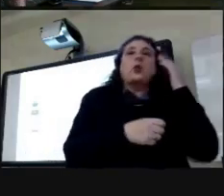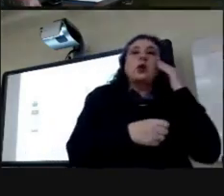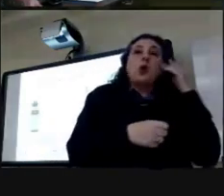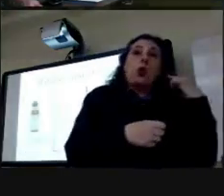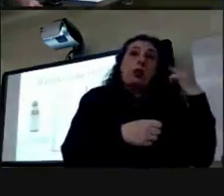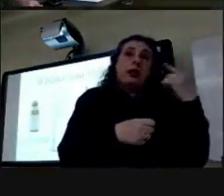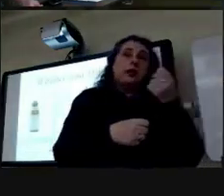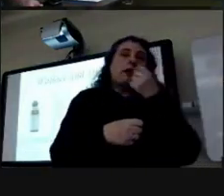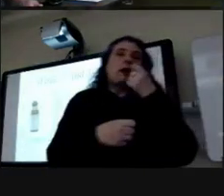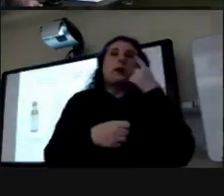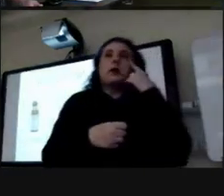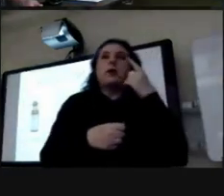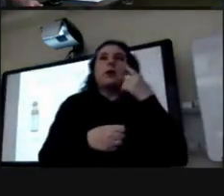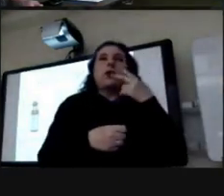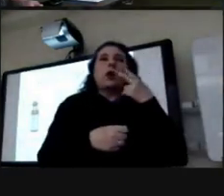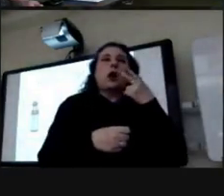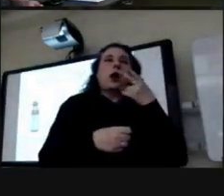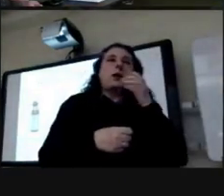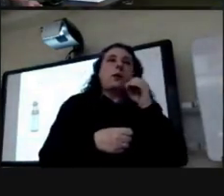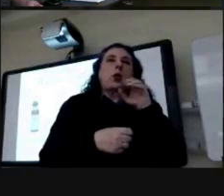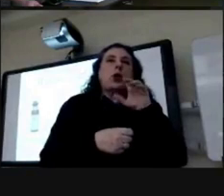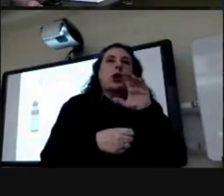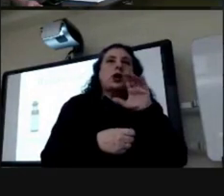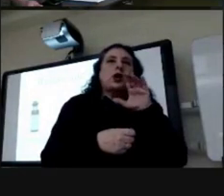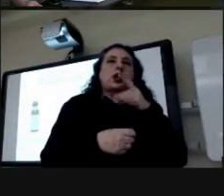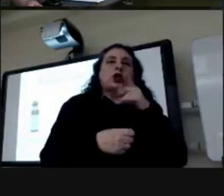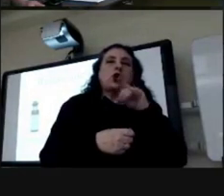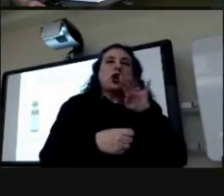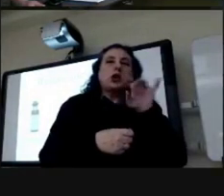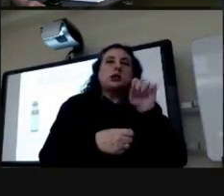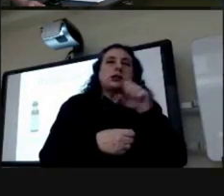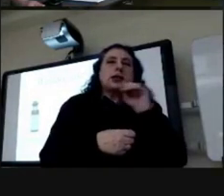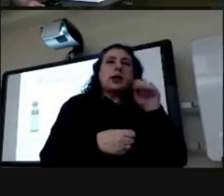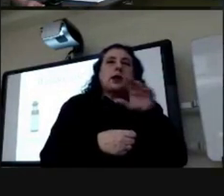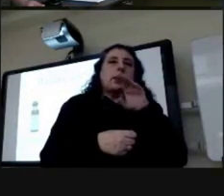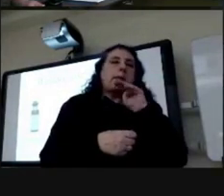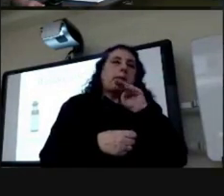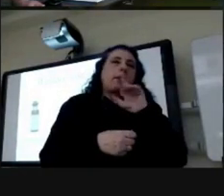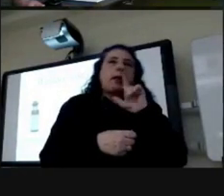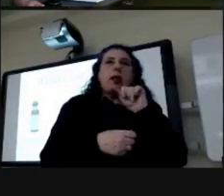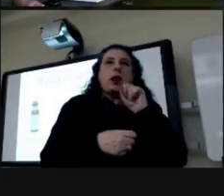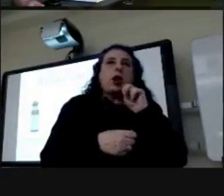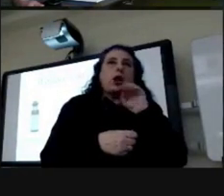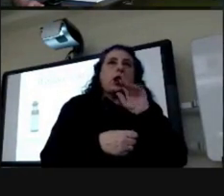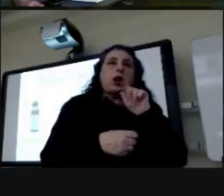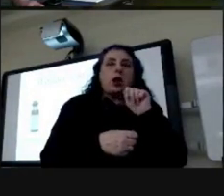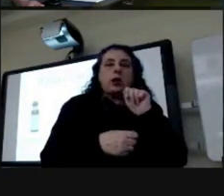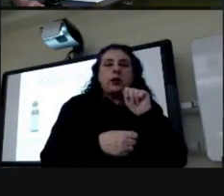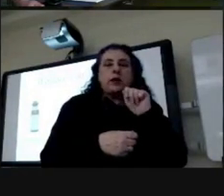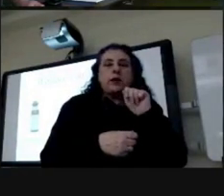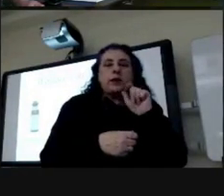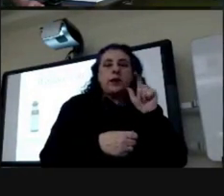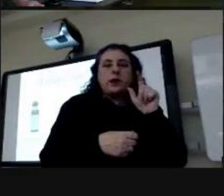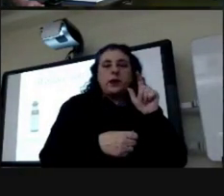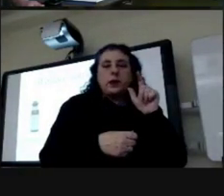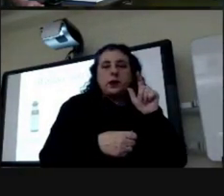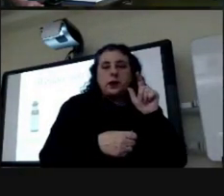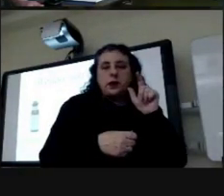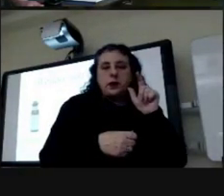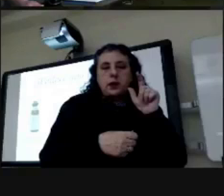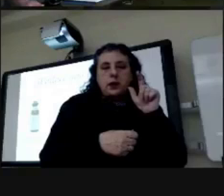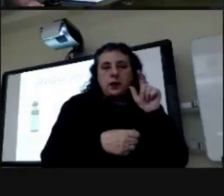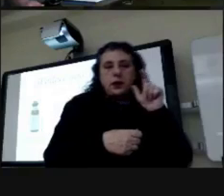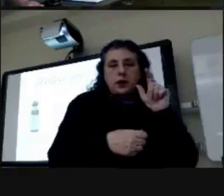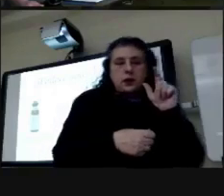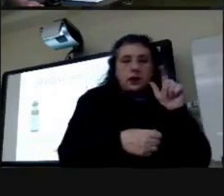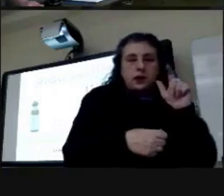as well for hypochondriasis and melancholy uh another one is called sappington's pills